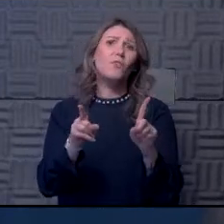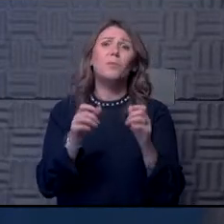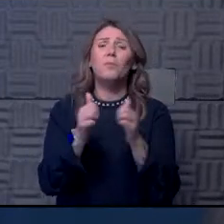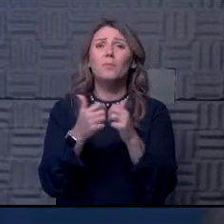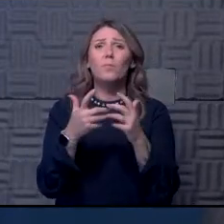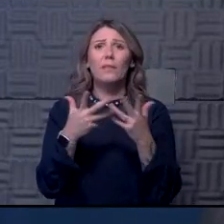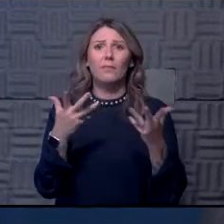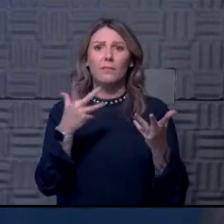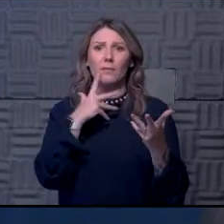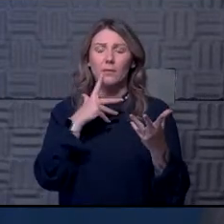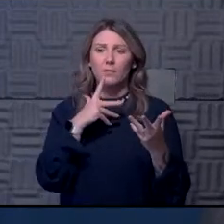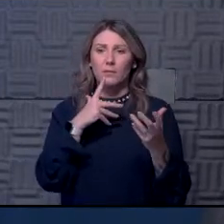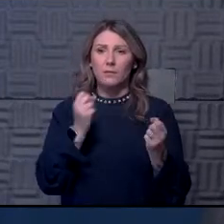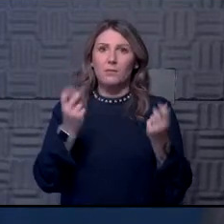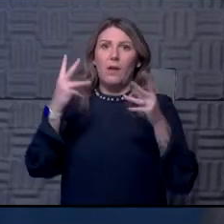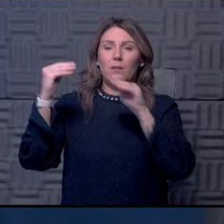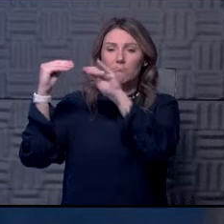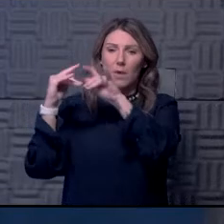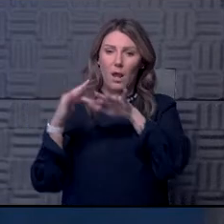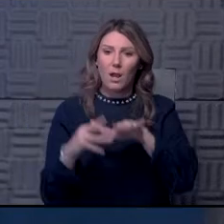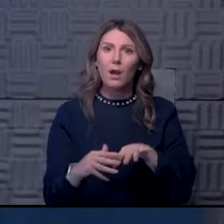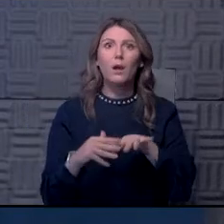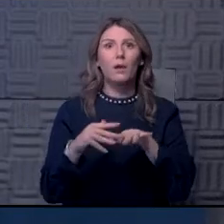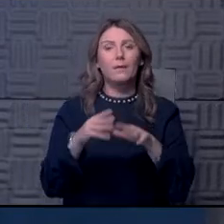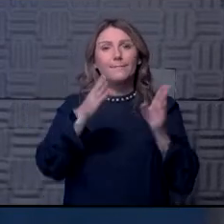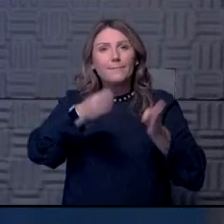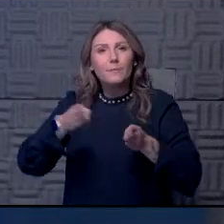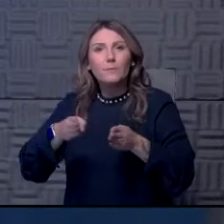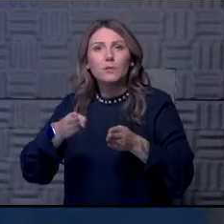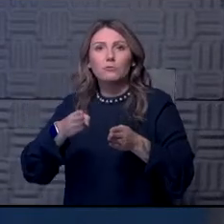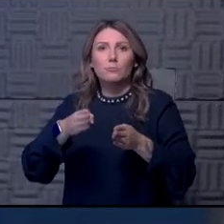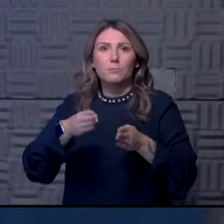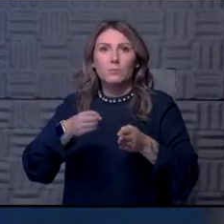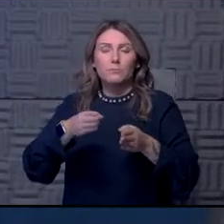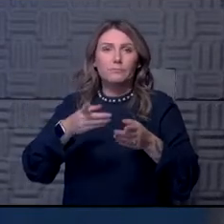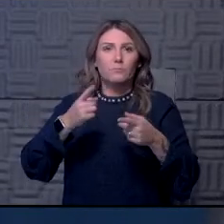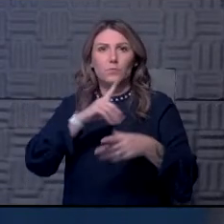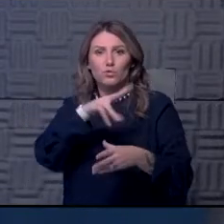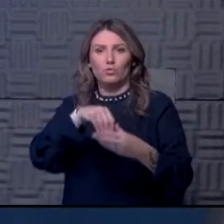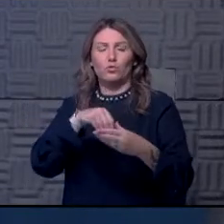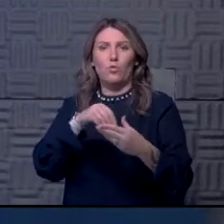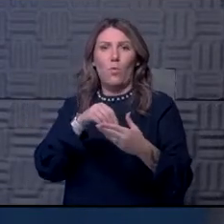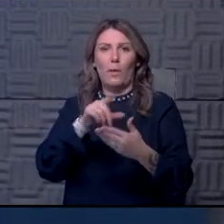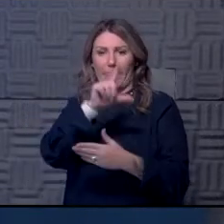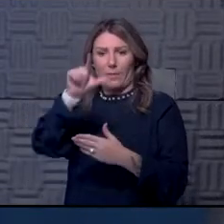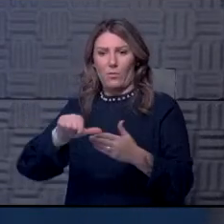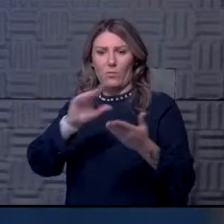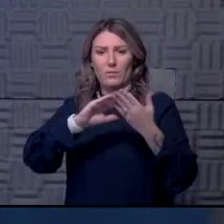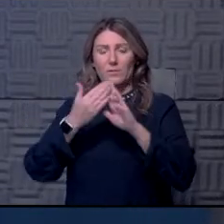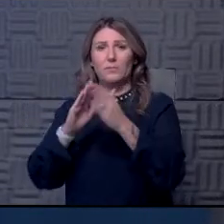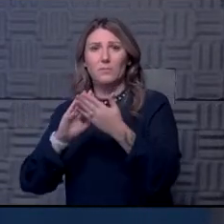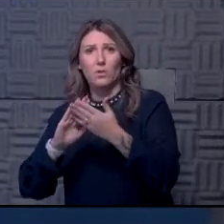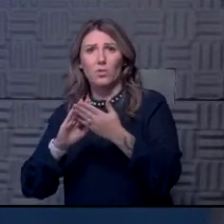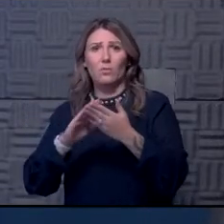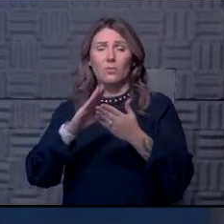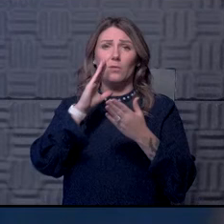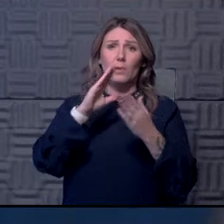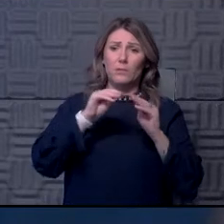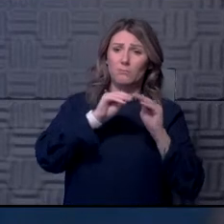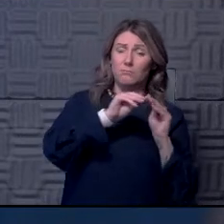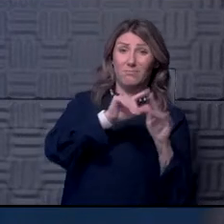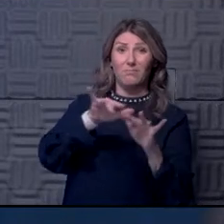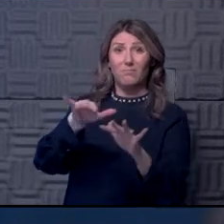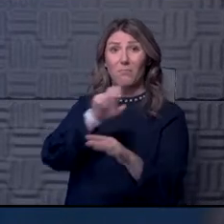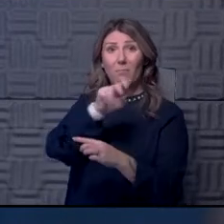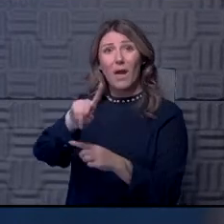individuals coming into the, uh, Lawrence community, uh, in August, uh, we're going to have a mass dispersion of individuals, uh, return to their,